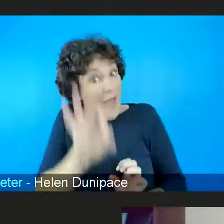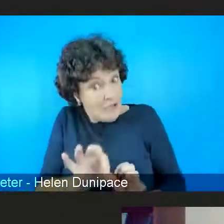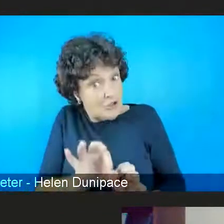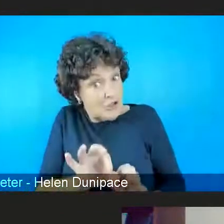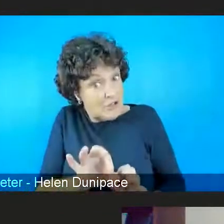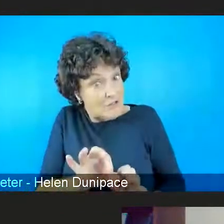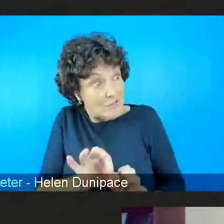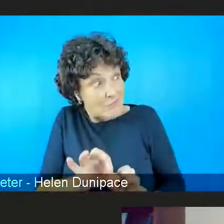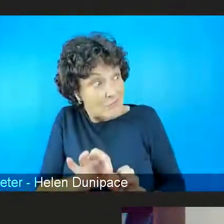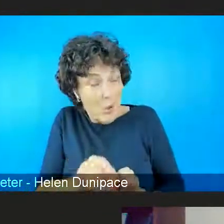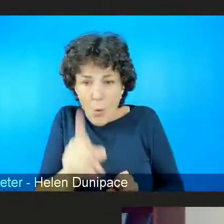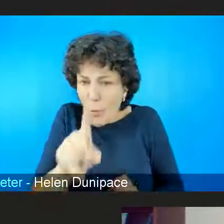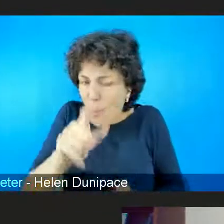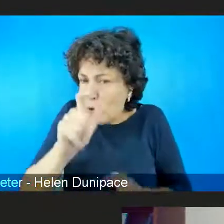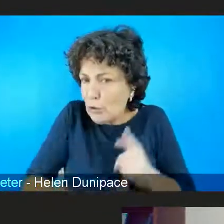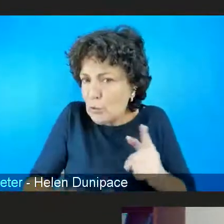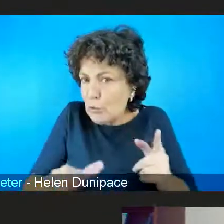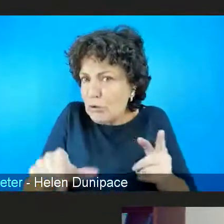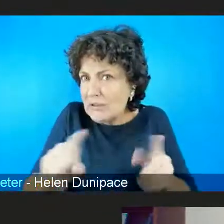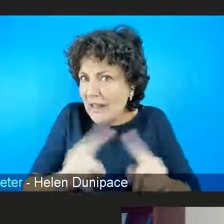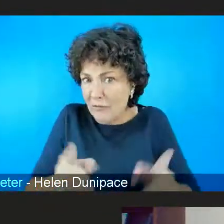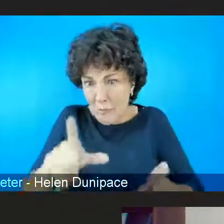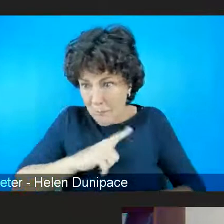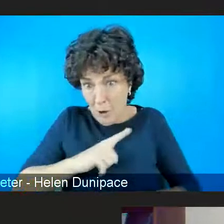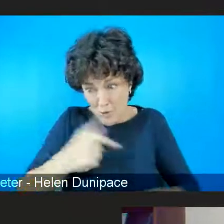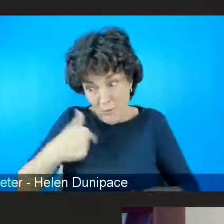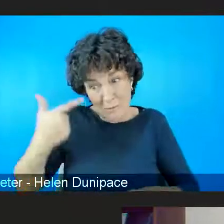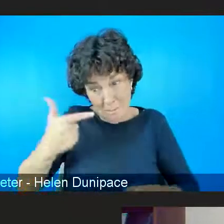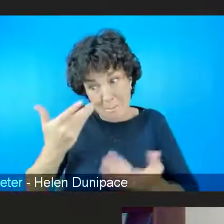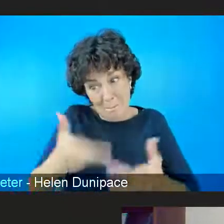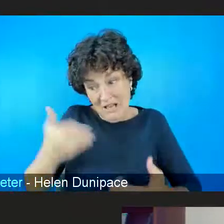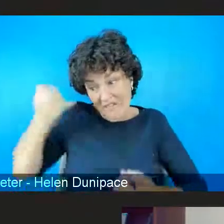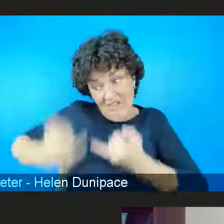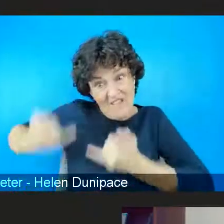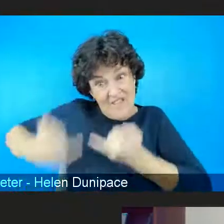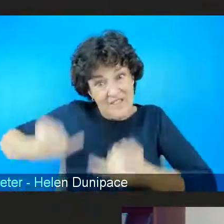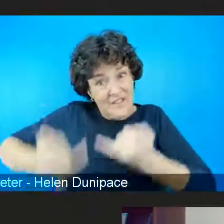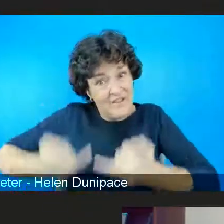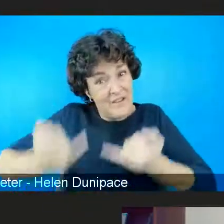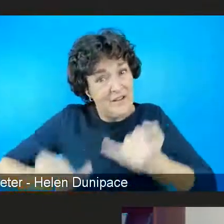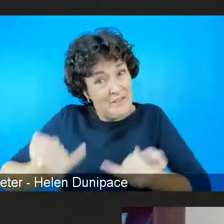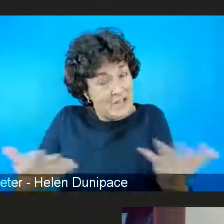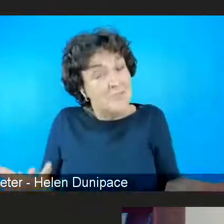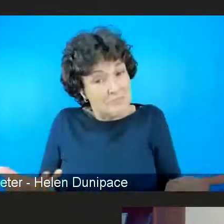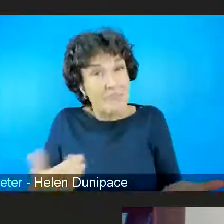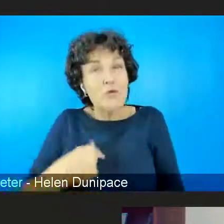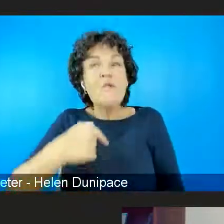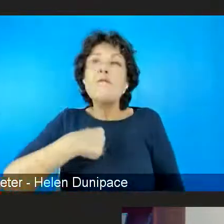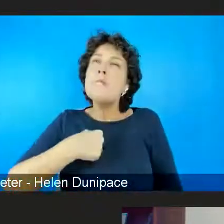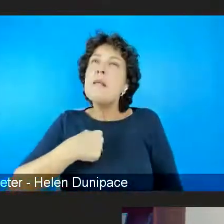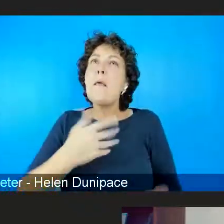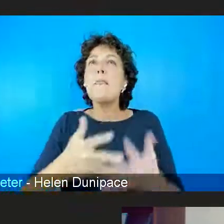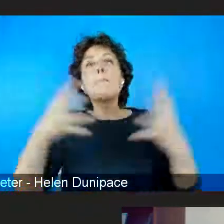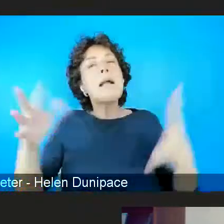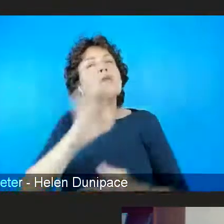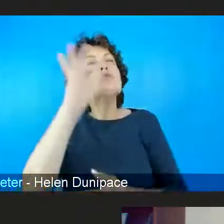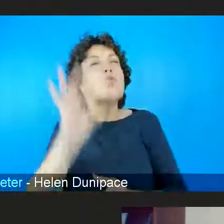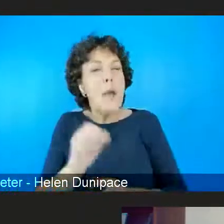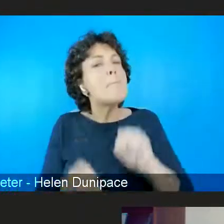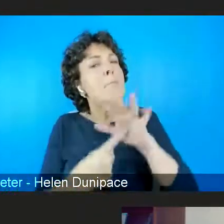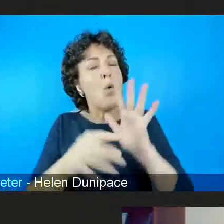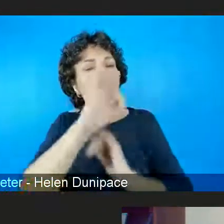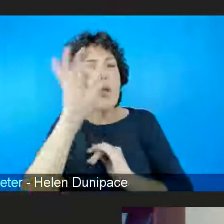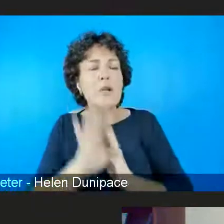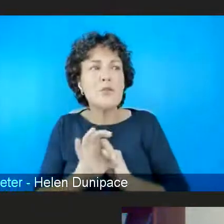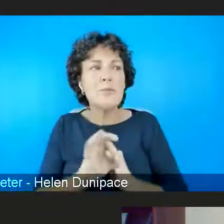you do what you've always done, get what you've always got. I think for me, the biggest and most important questions are what are the